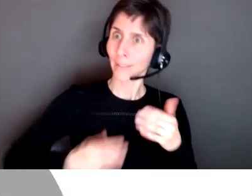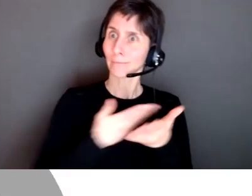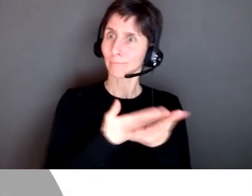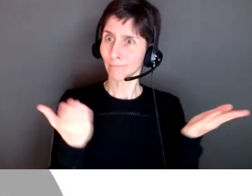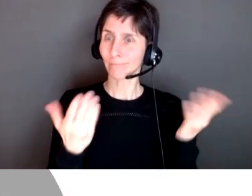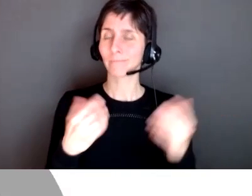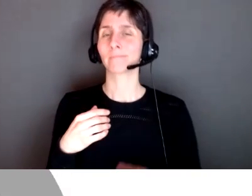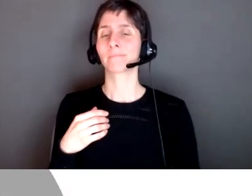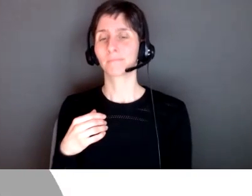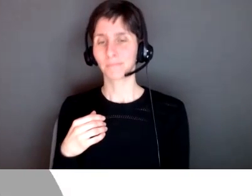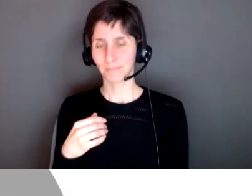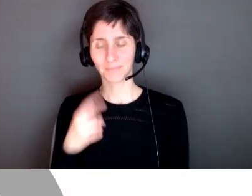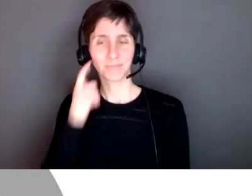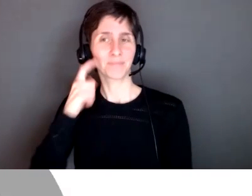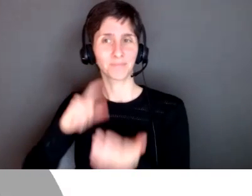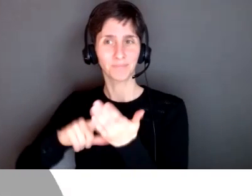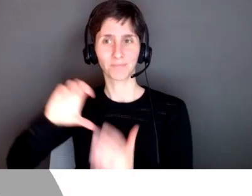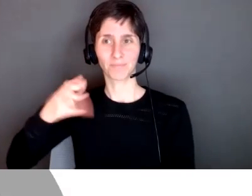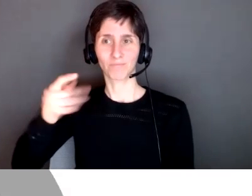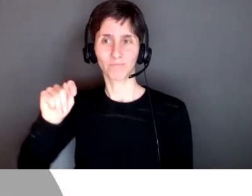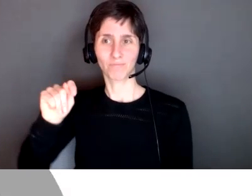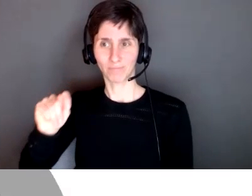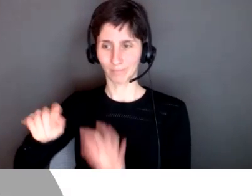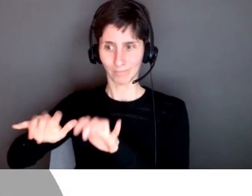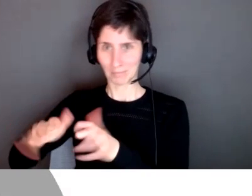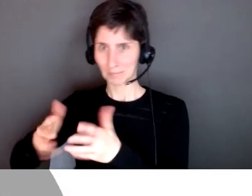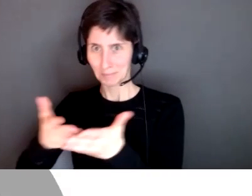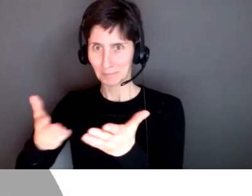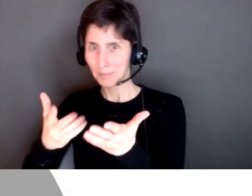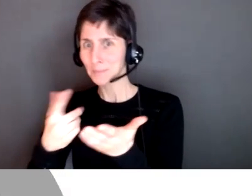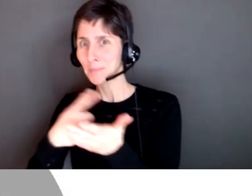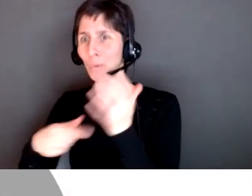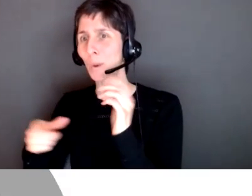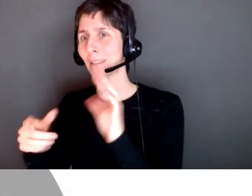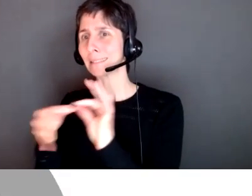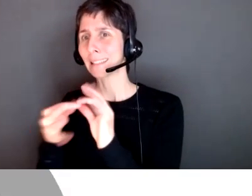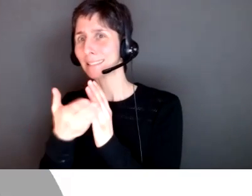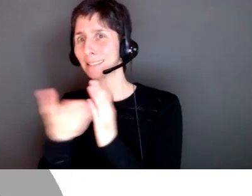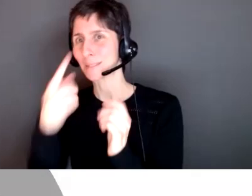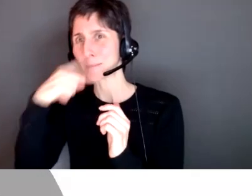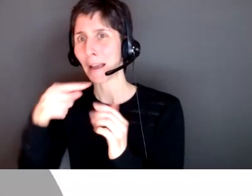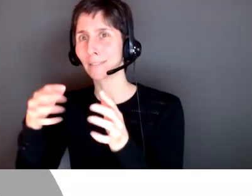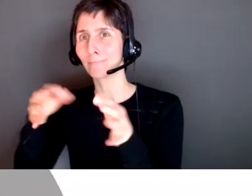and i see some i see that the chat is has some activity i don't know if um they can help me